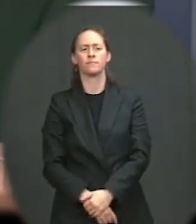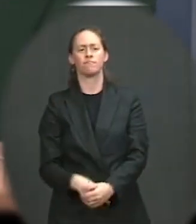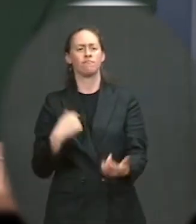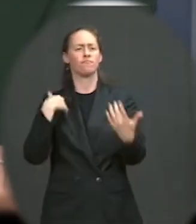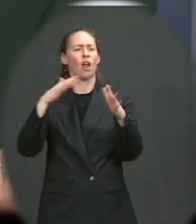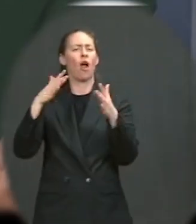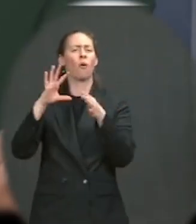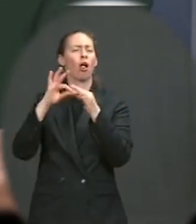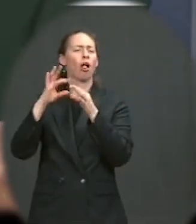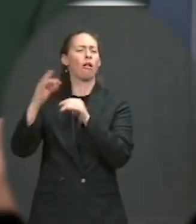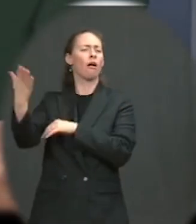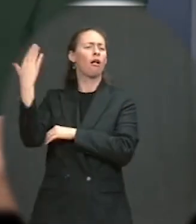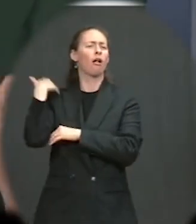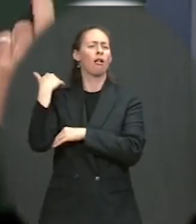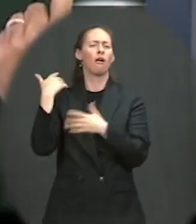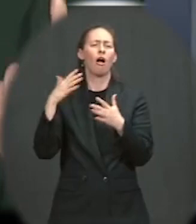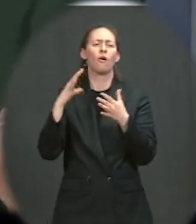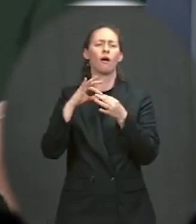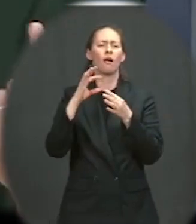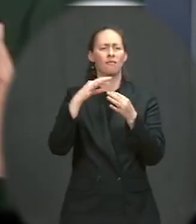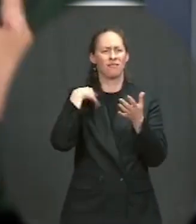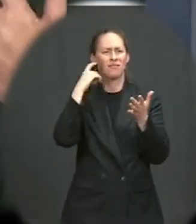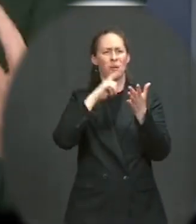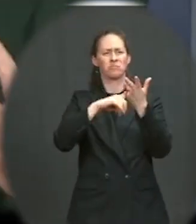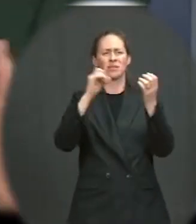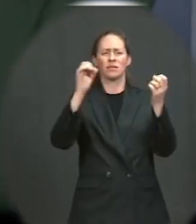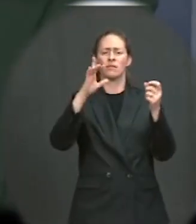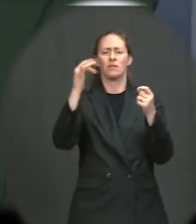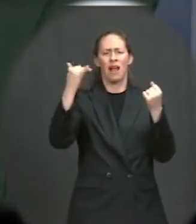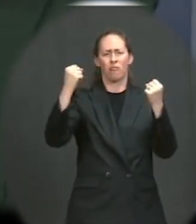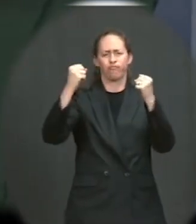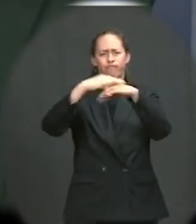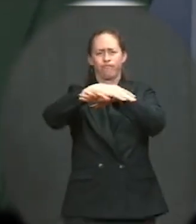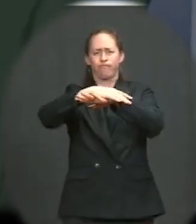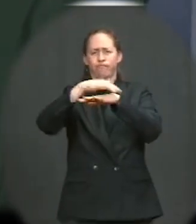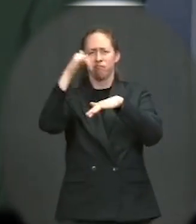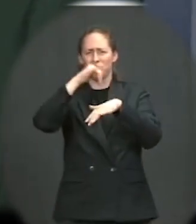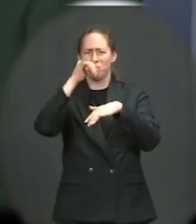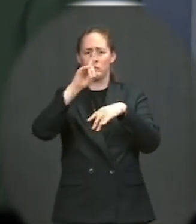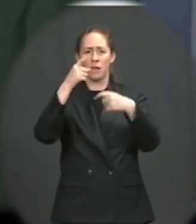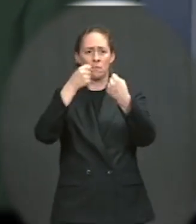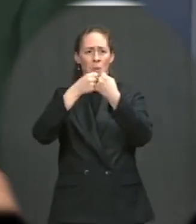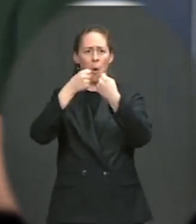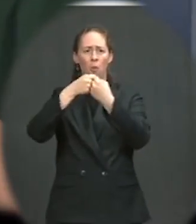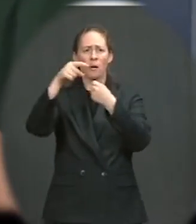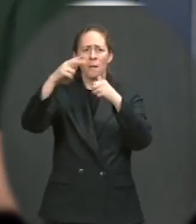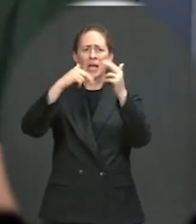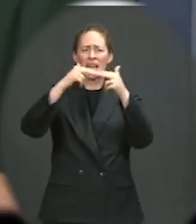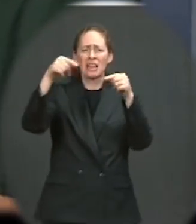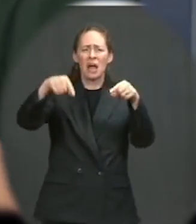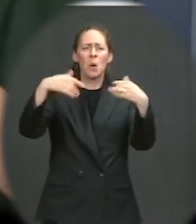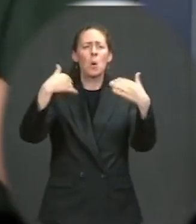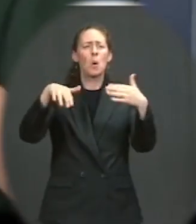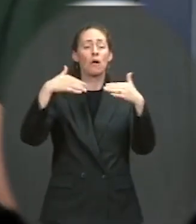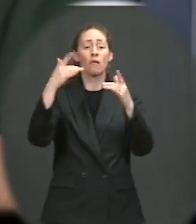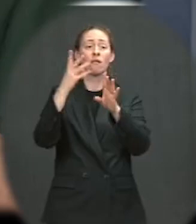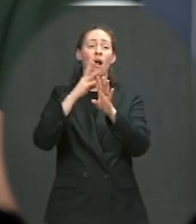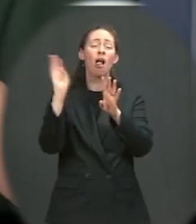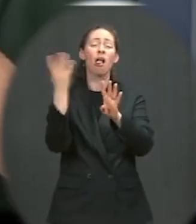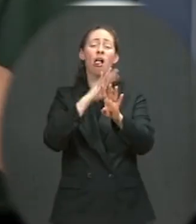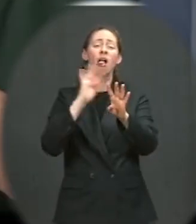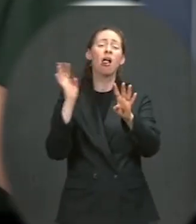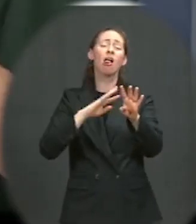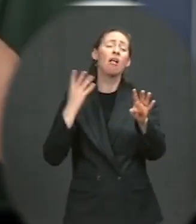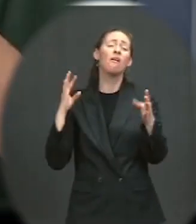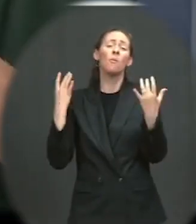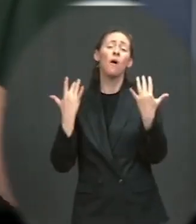overcrowded border patrol facilities. We were looking at kids waiting for far too long in those facilities, and there being a timeline